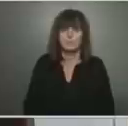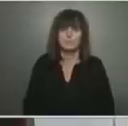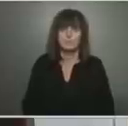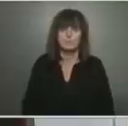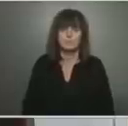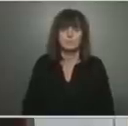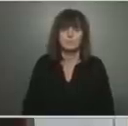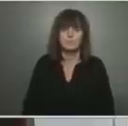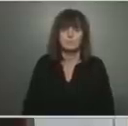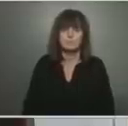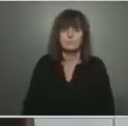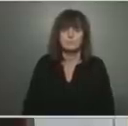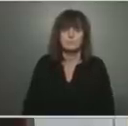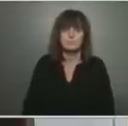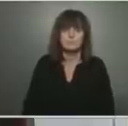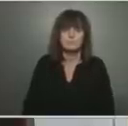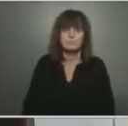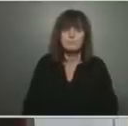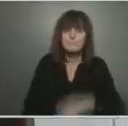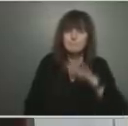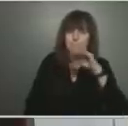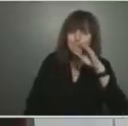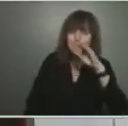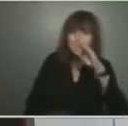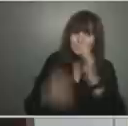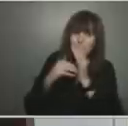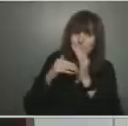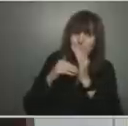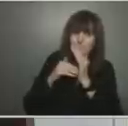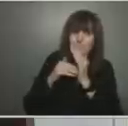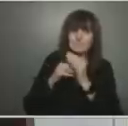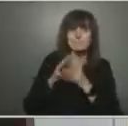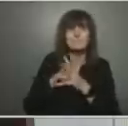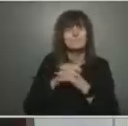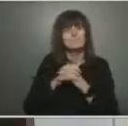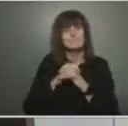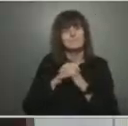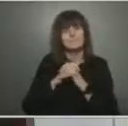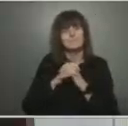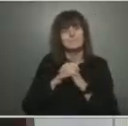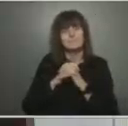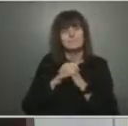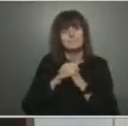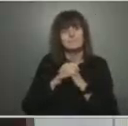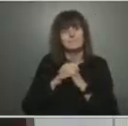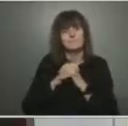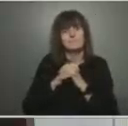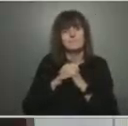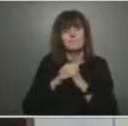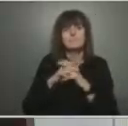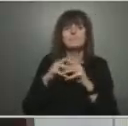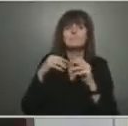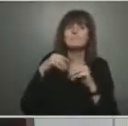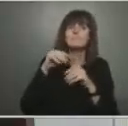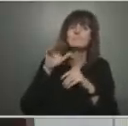Hi, Doctor. I just wanted to get at the vaccine passport situation. You were saying earlier how important it is to get a booster, but they're